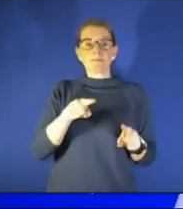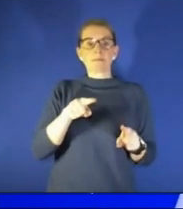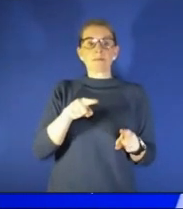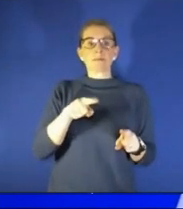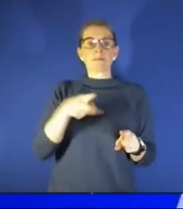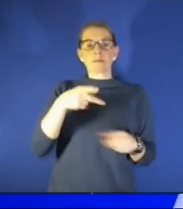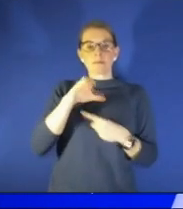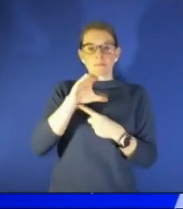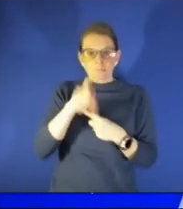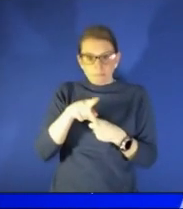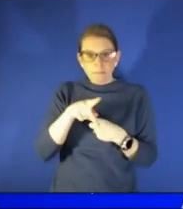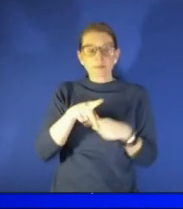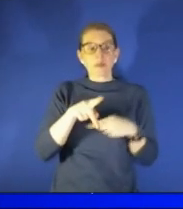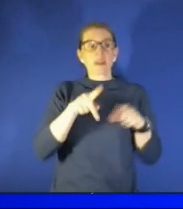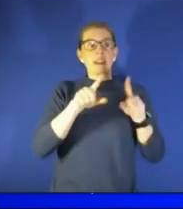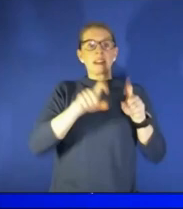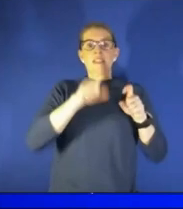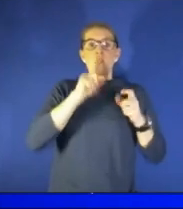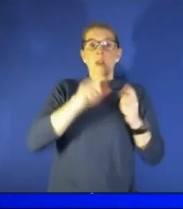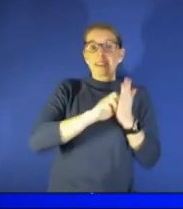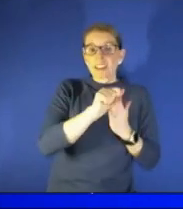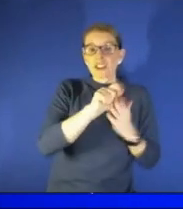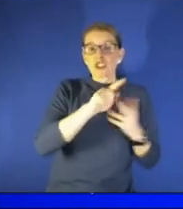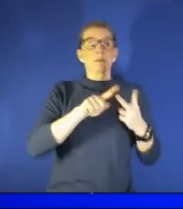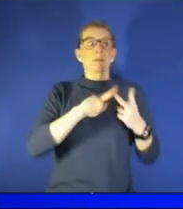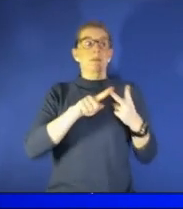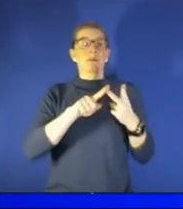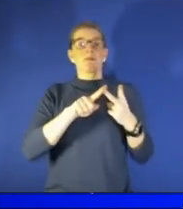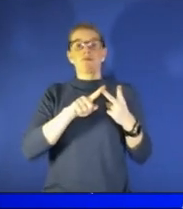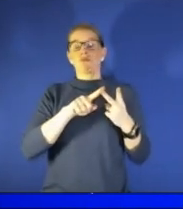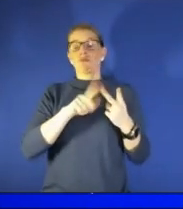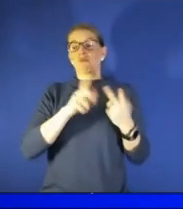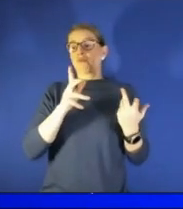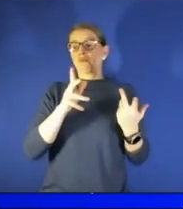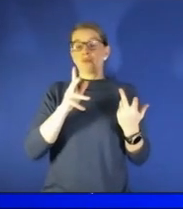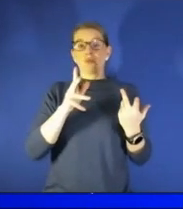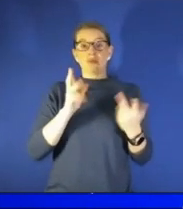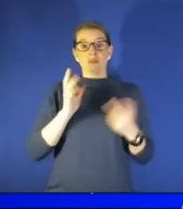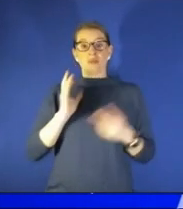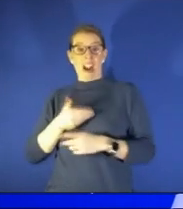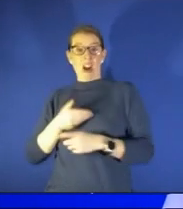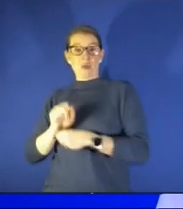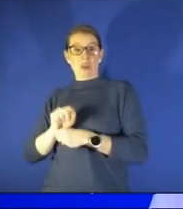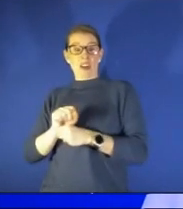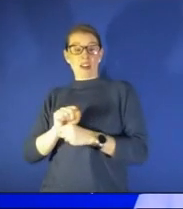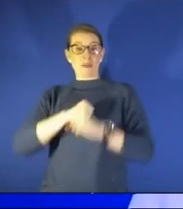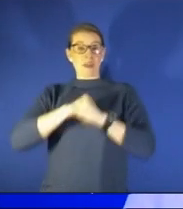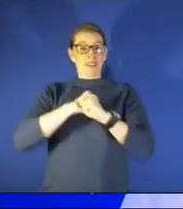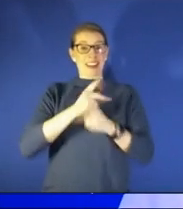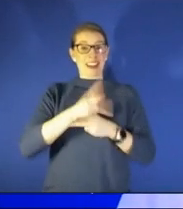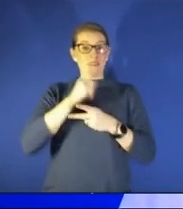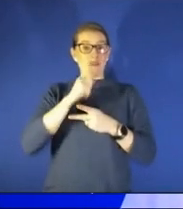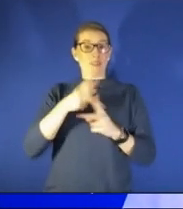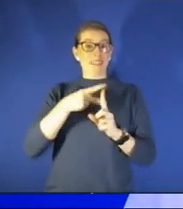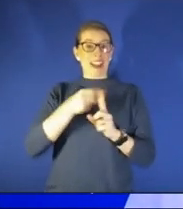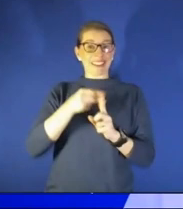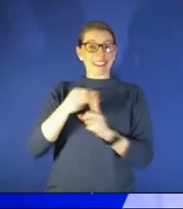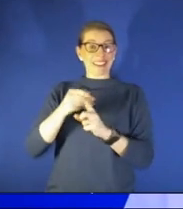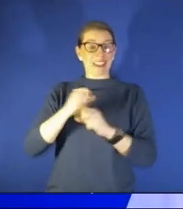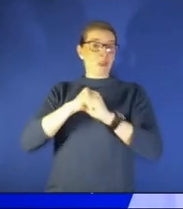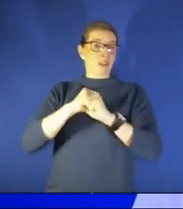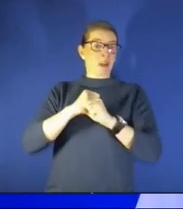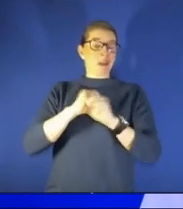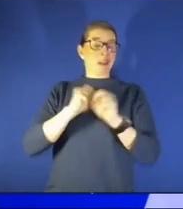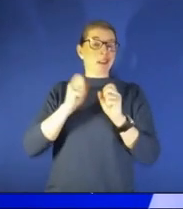for cancer or especially in our line of work preventive care for those vaccine preventable diseases it is so